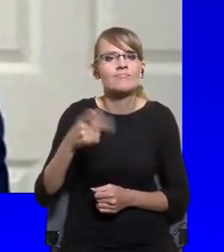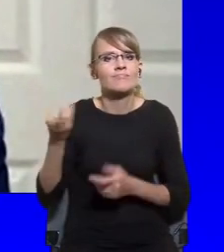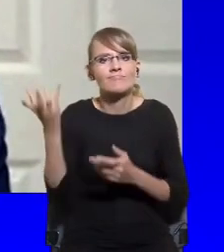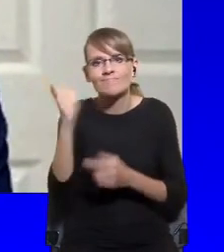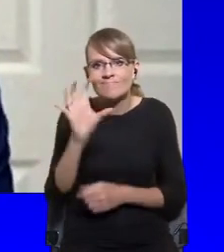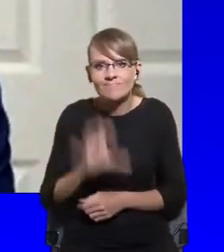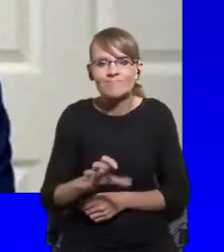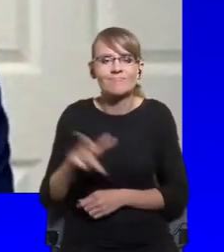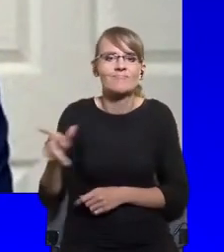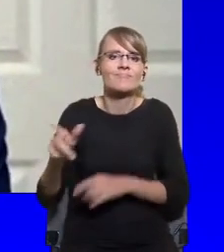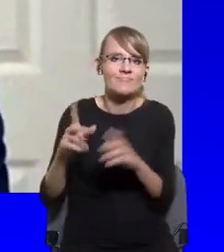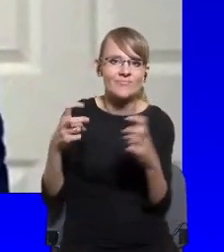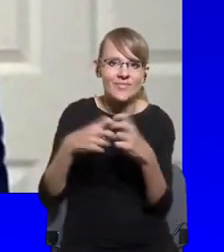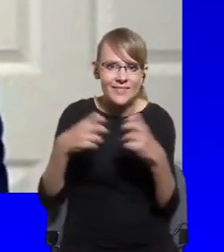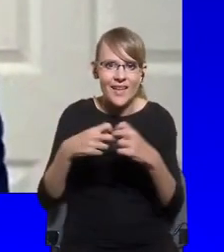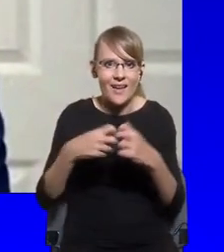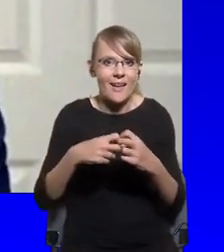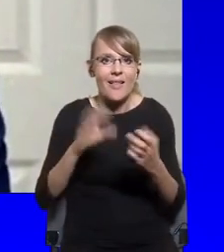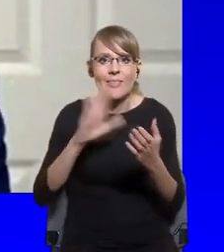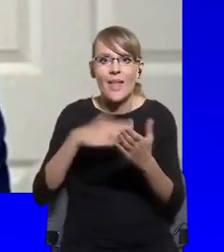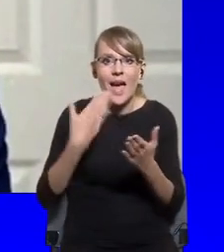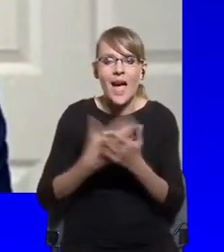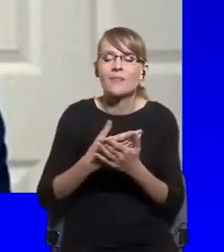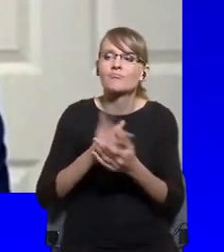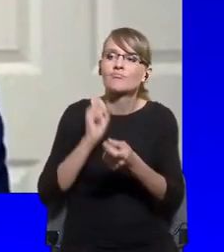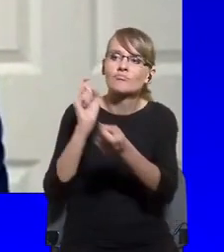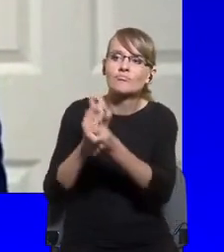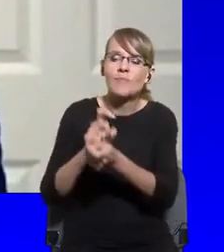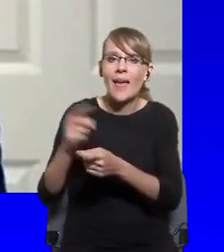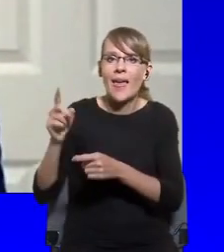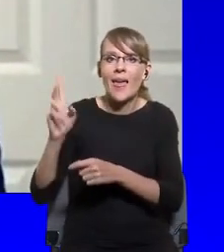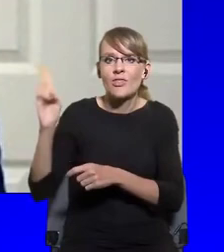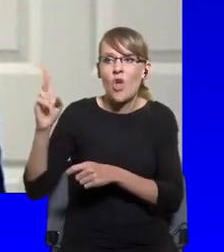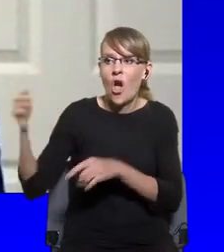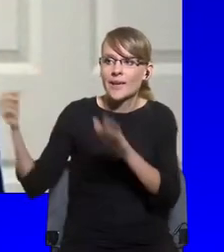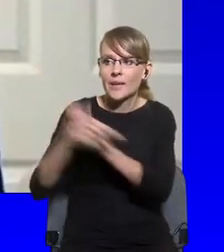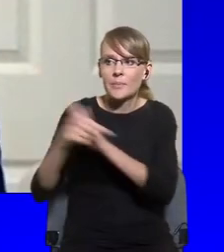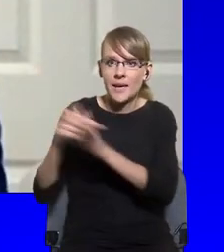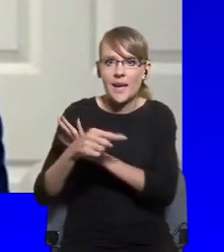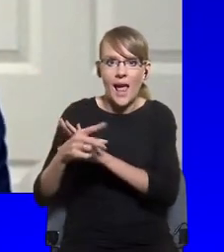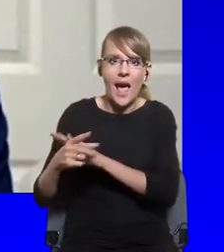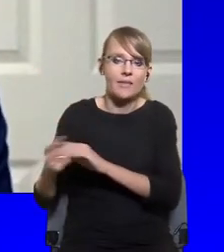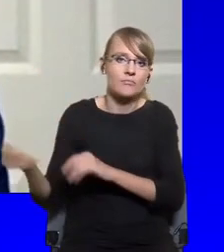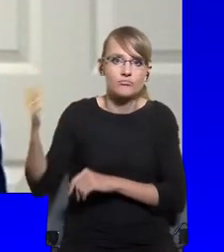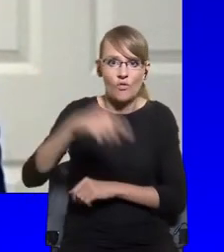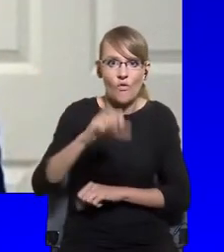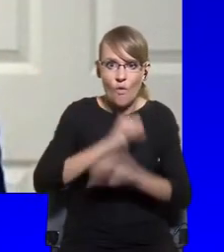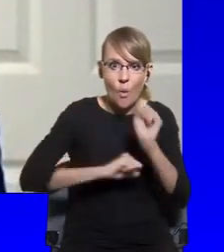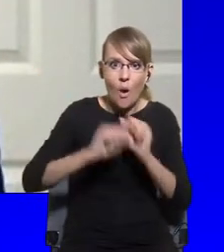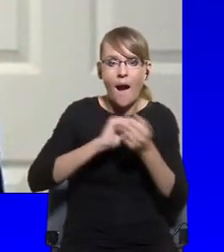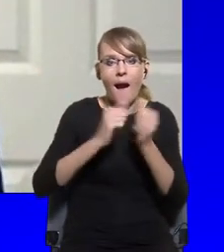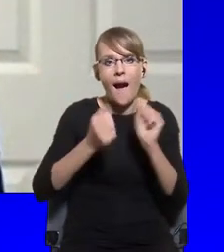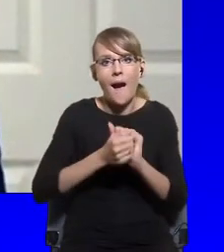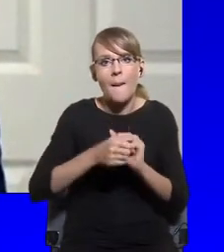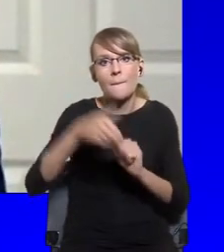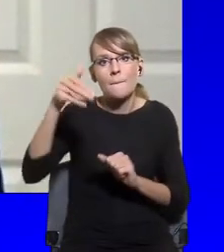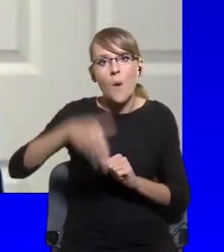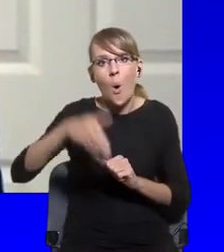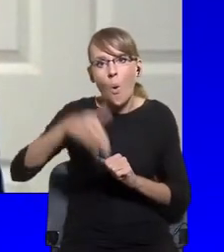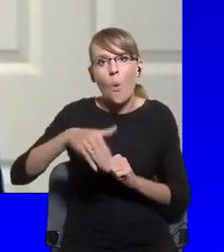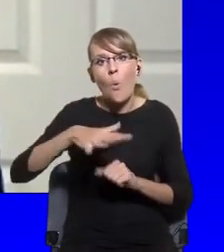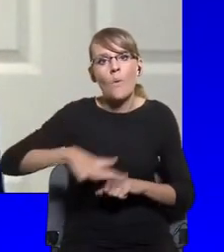the Mediterranean southern coast, well, was just not attracting attention